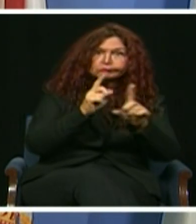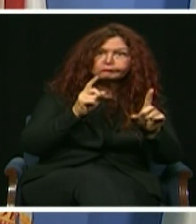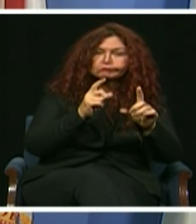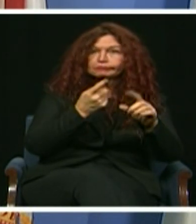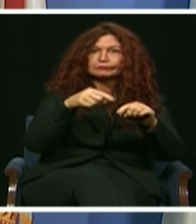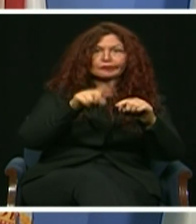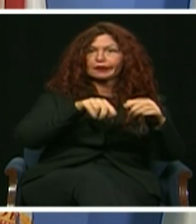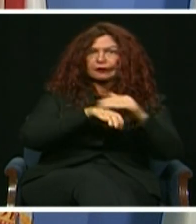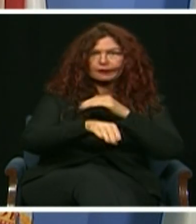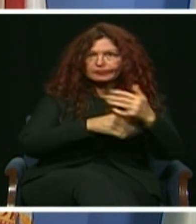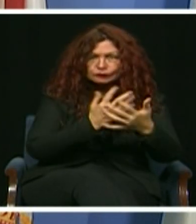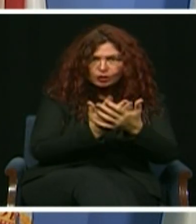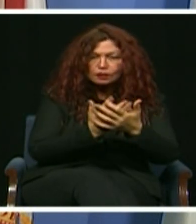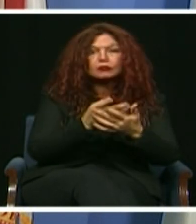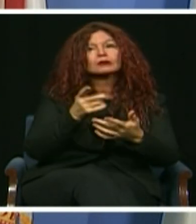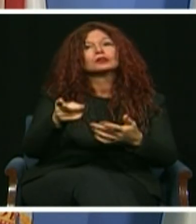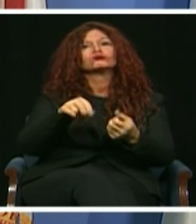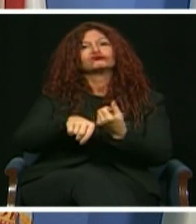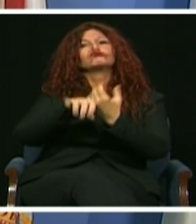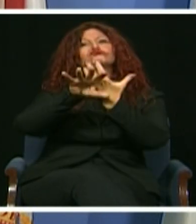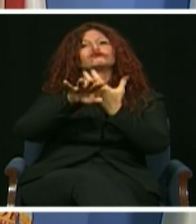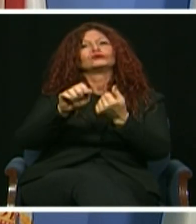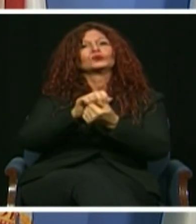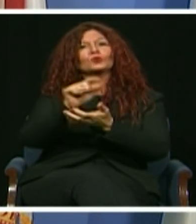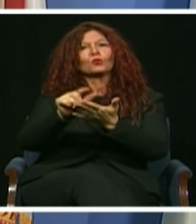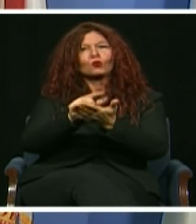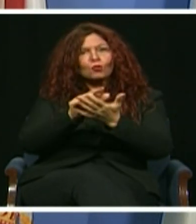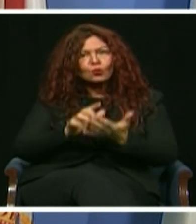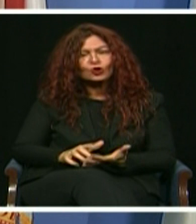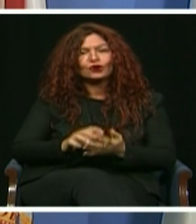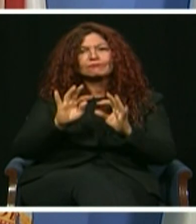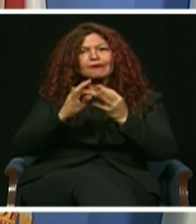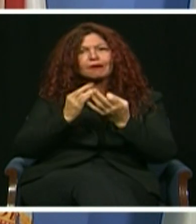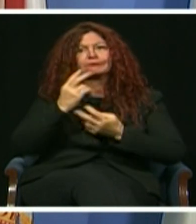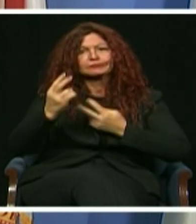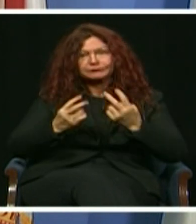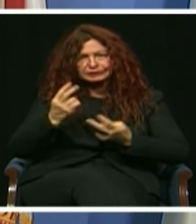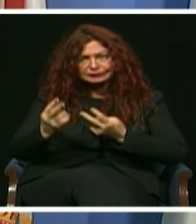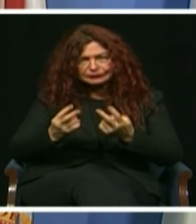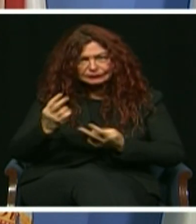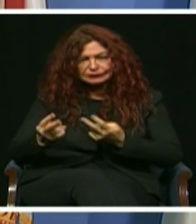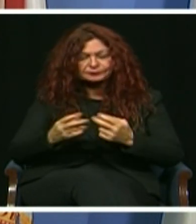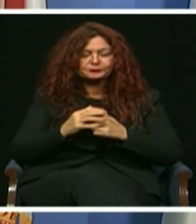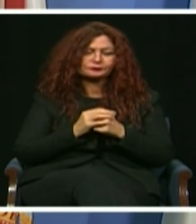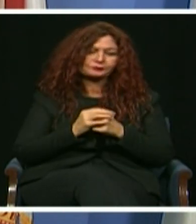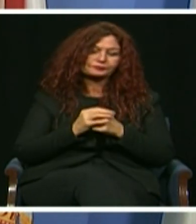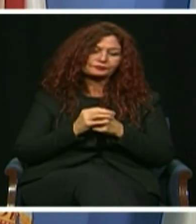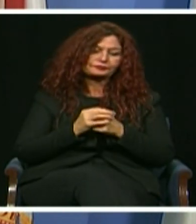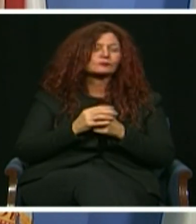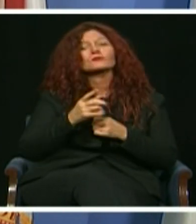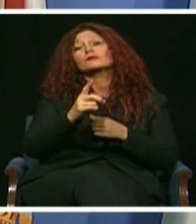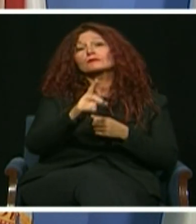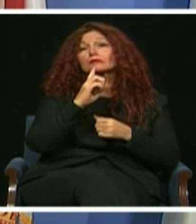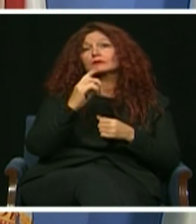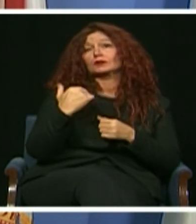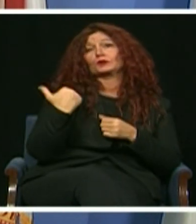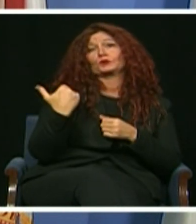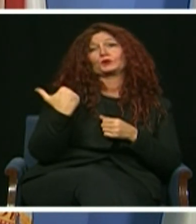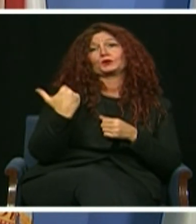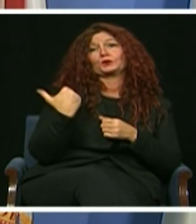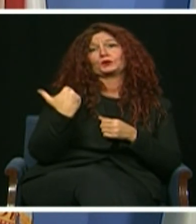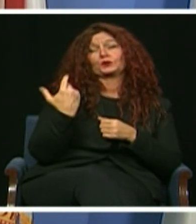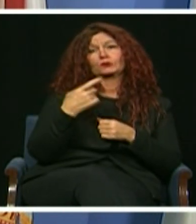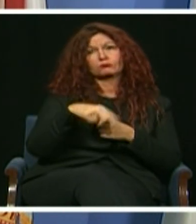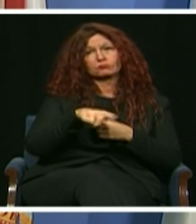grassroots organizations, our award-winning Juvenile Services Division under Director Kathy Burgos provides vital support to families during the